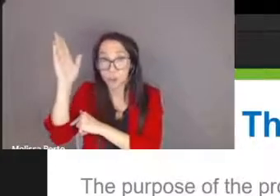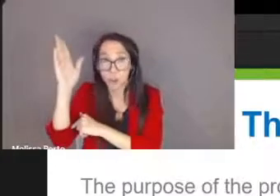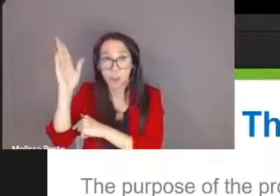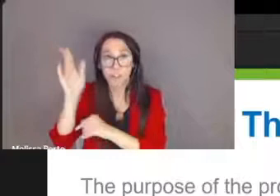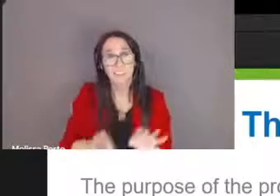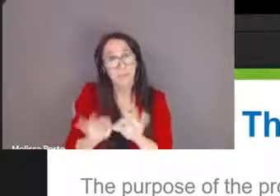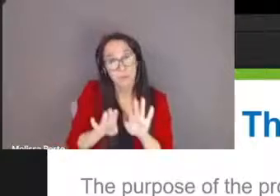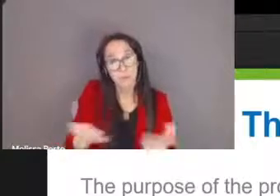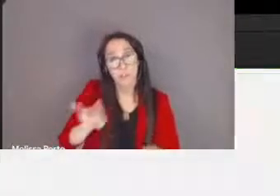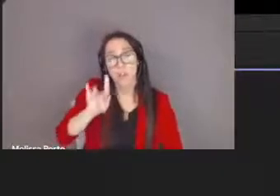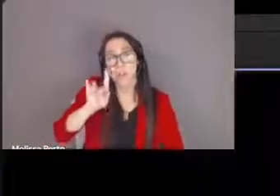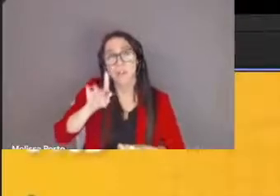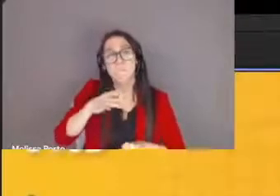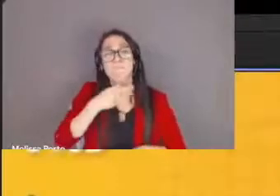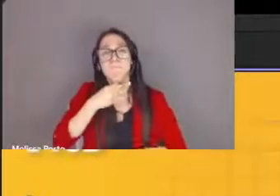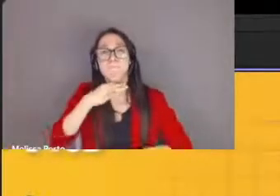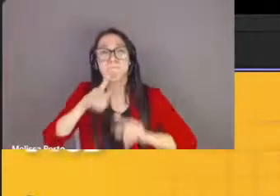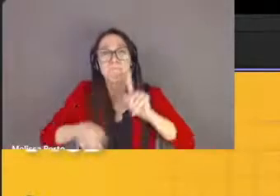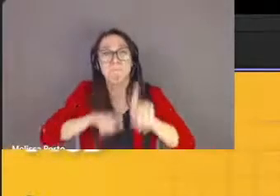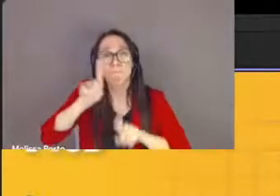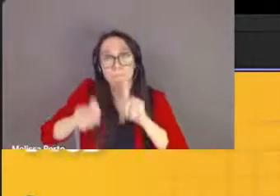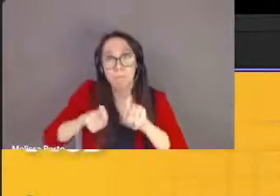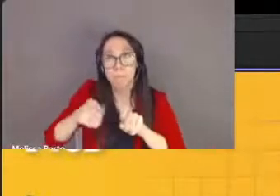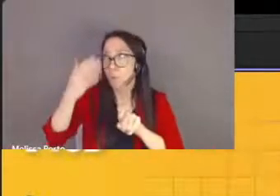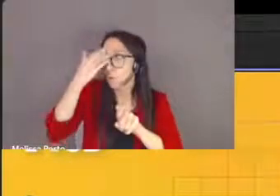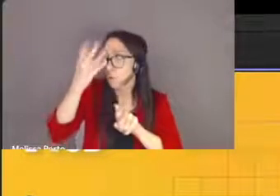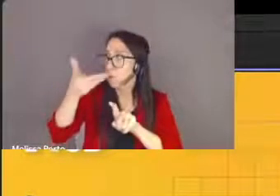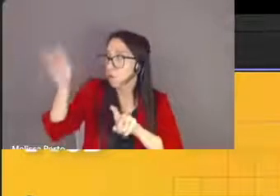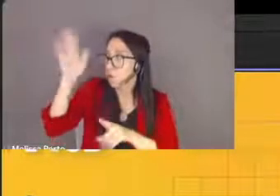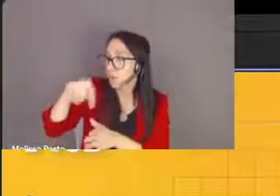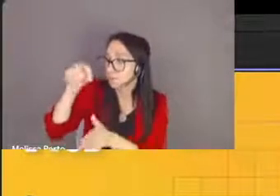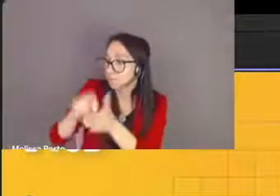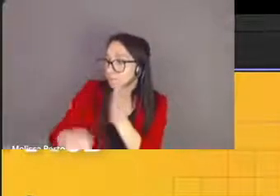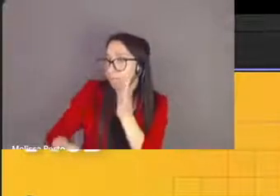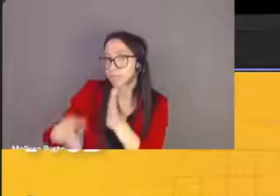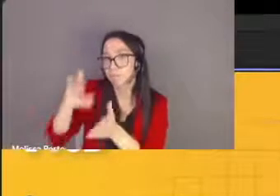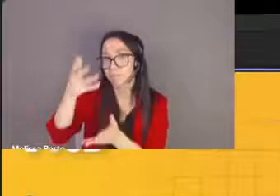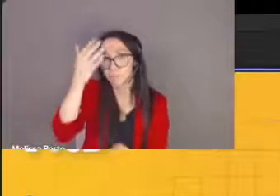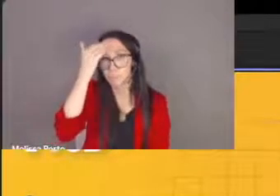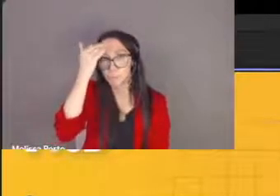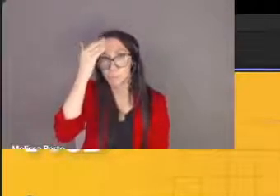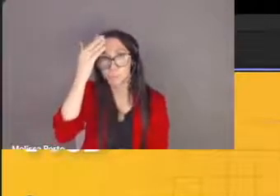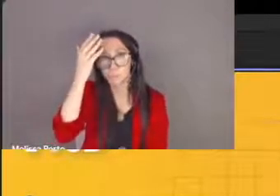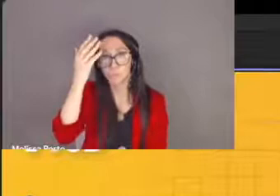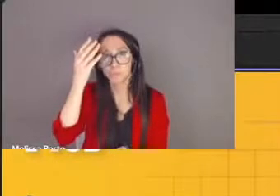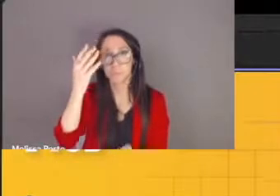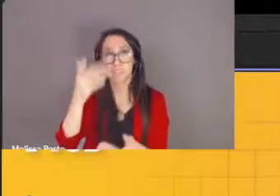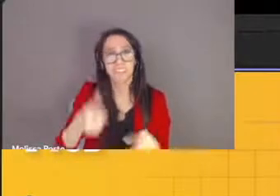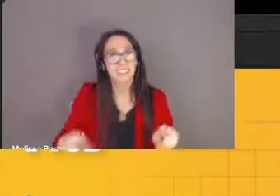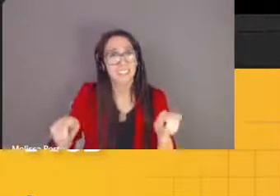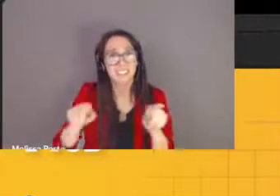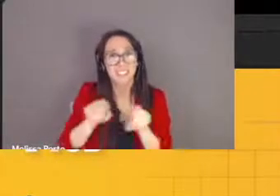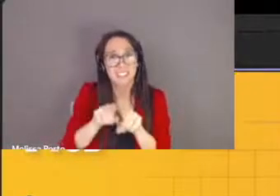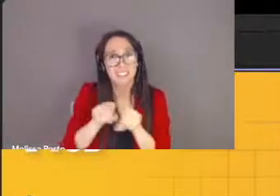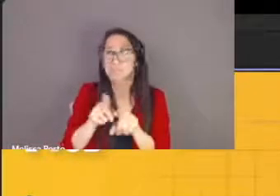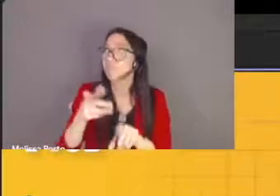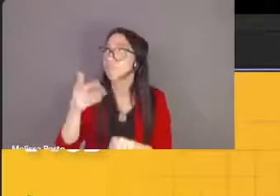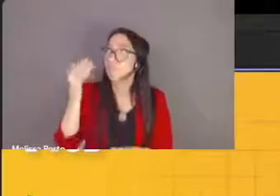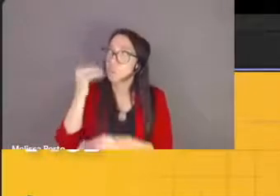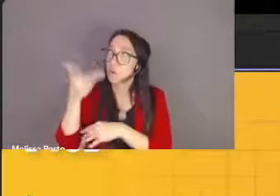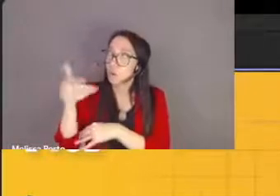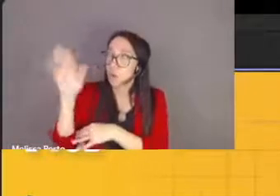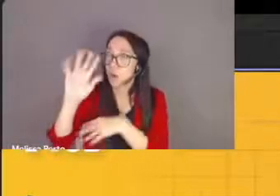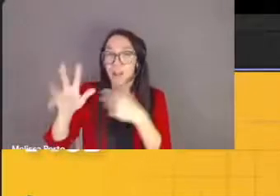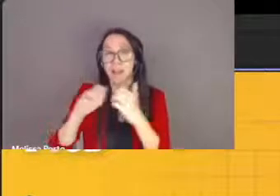of god and to use their god-given gifts and talents to explore the world in the service of